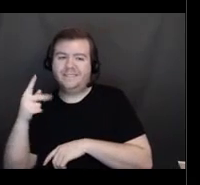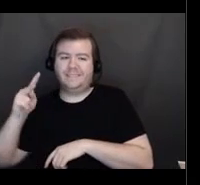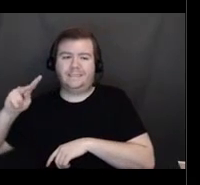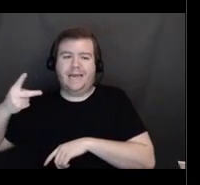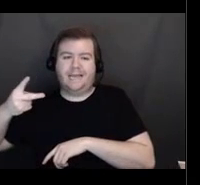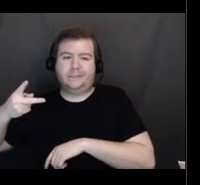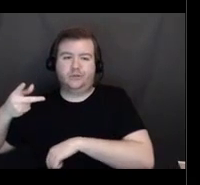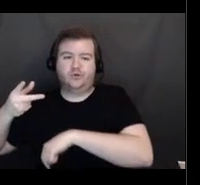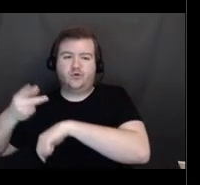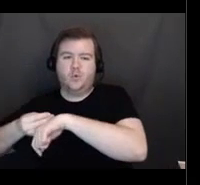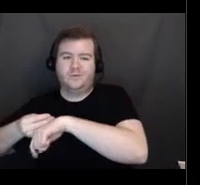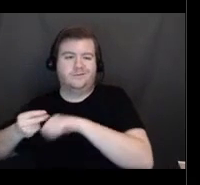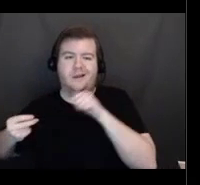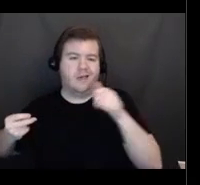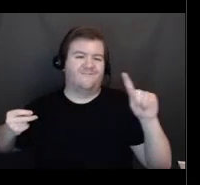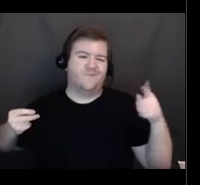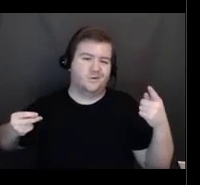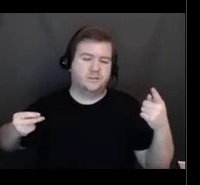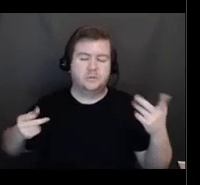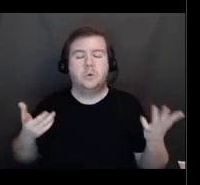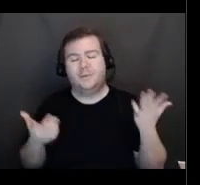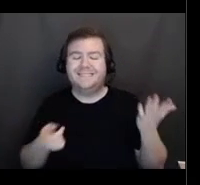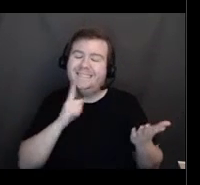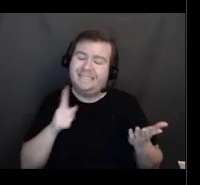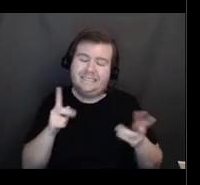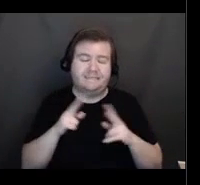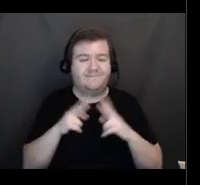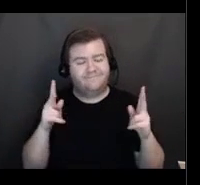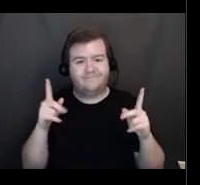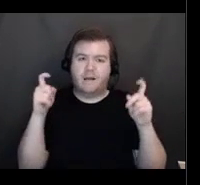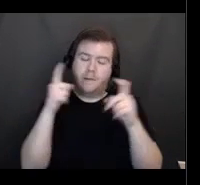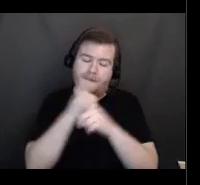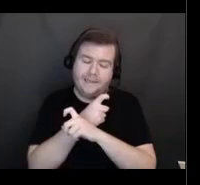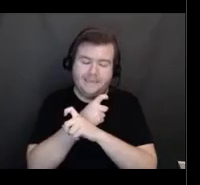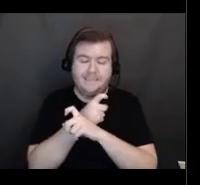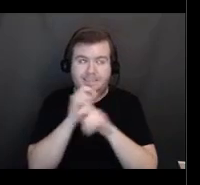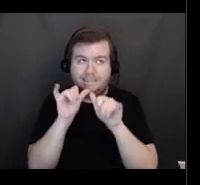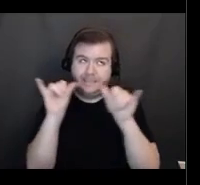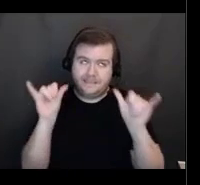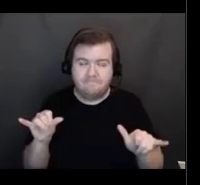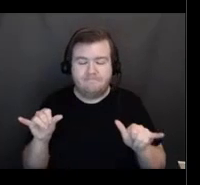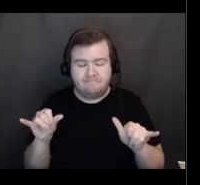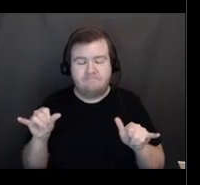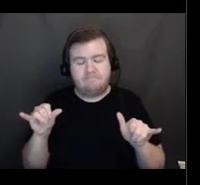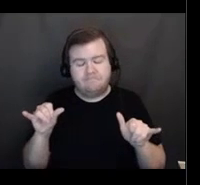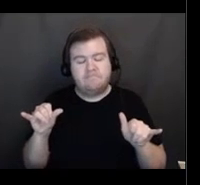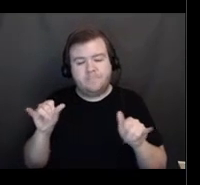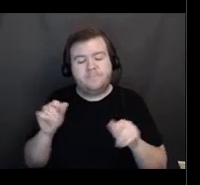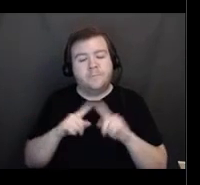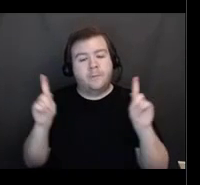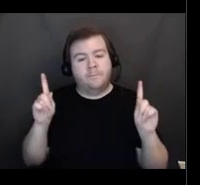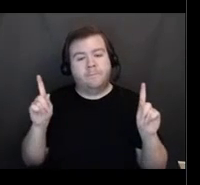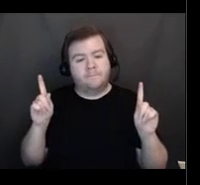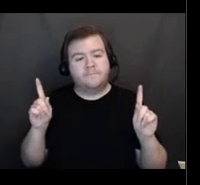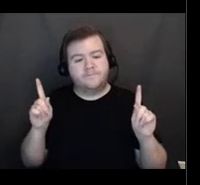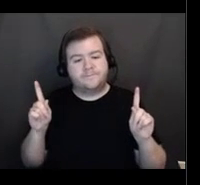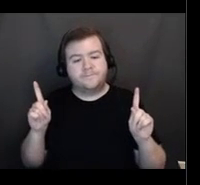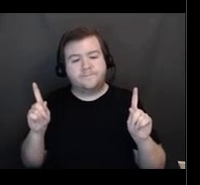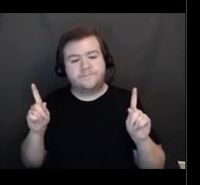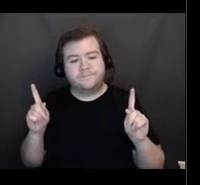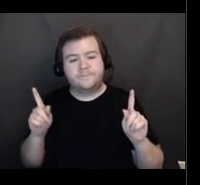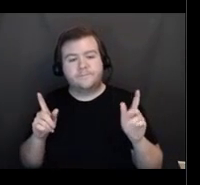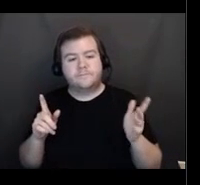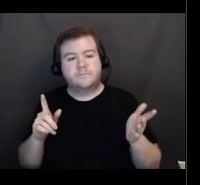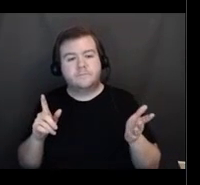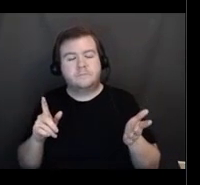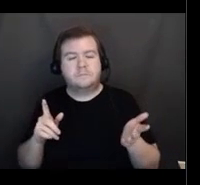complicated kind of system, but it is again, something that you probably want to just